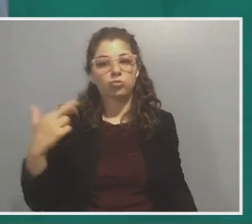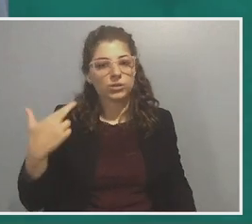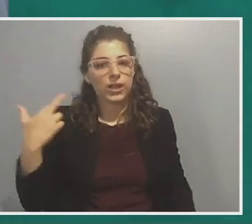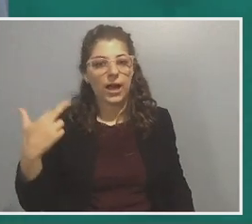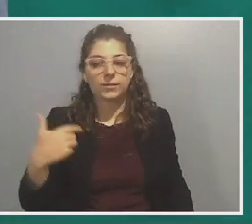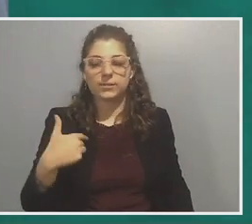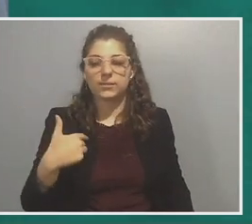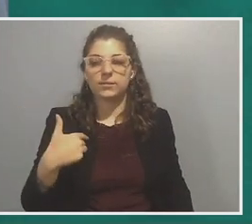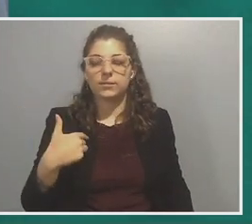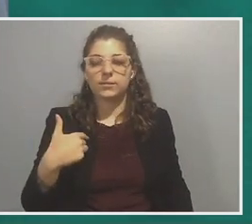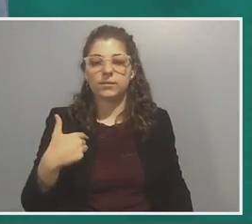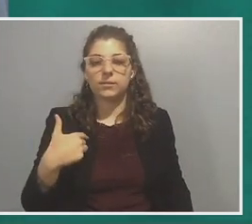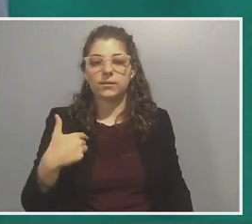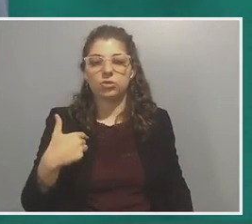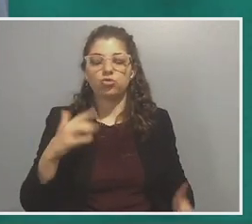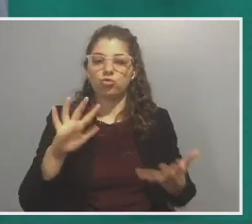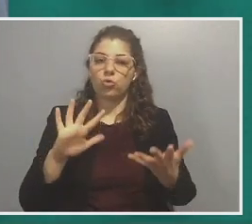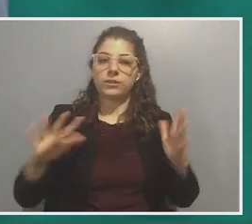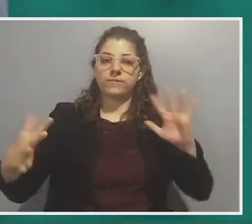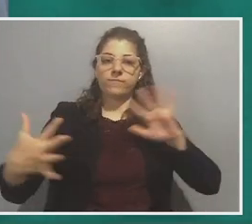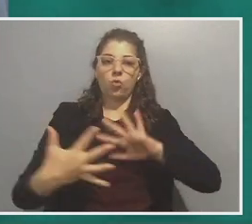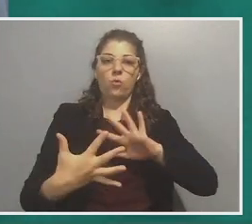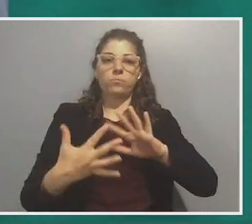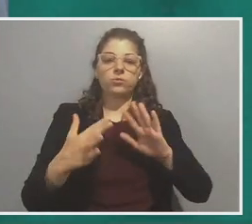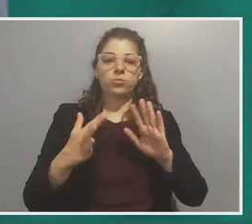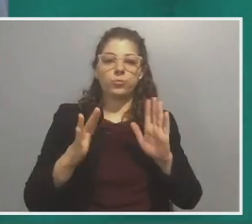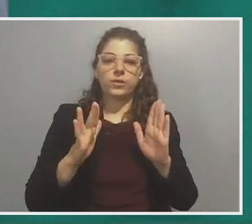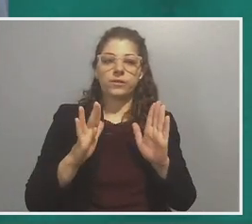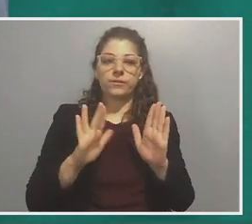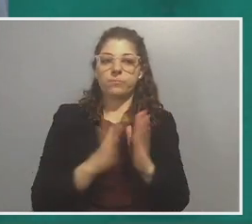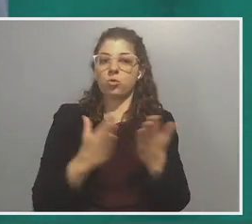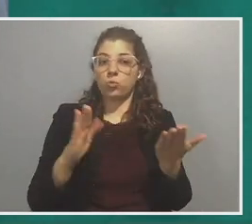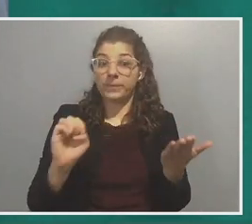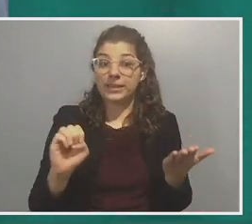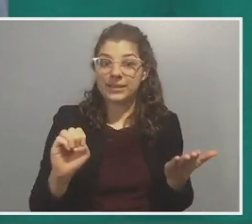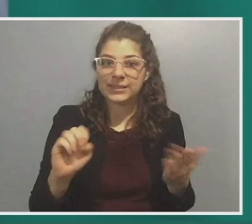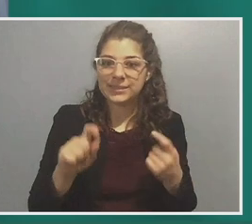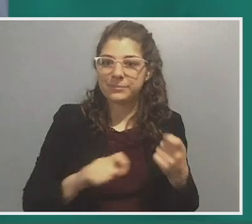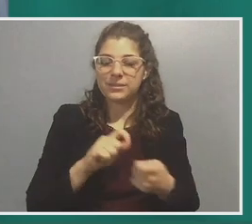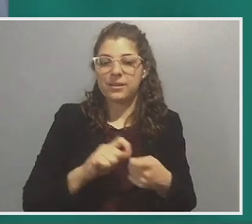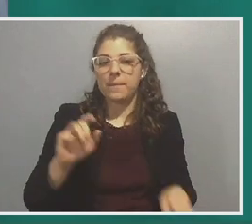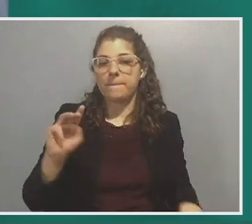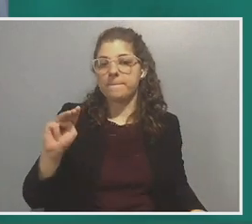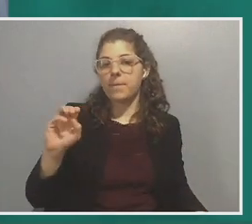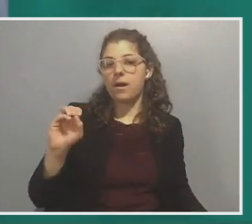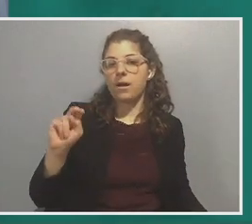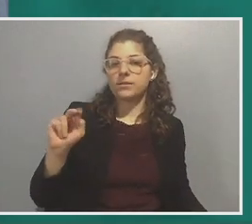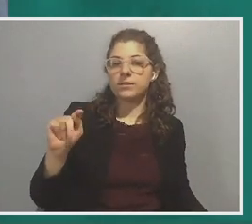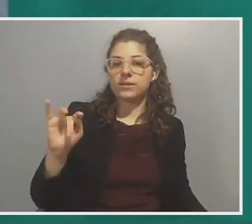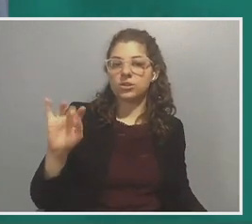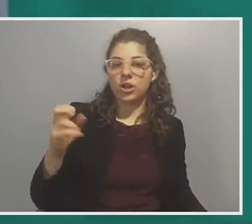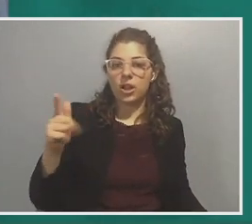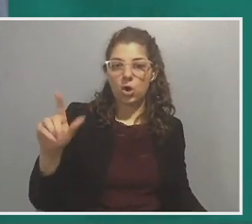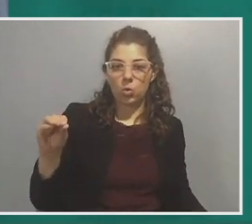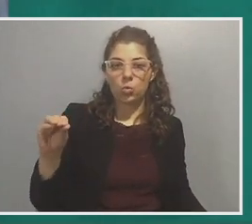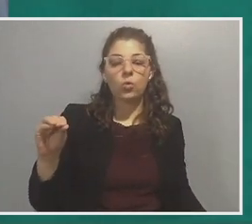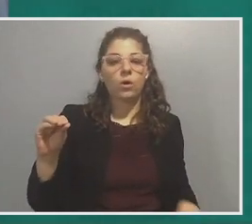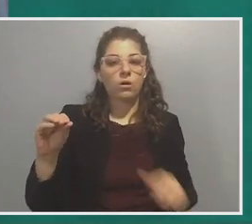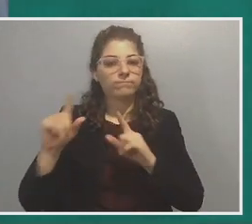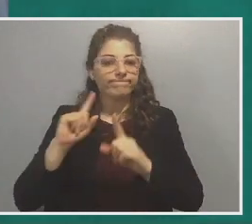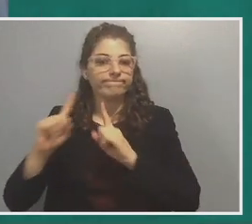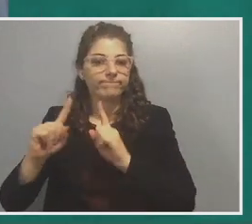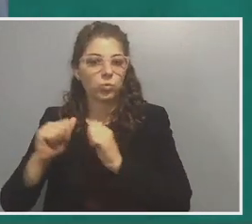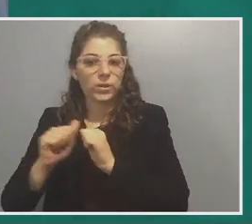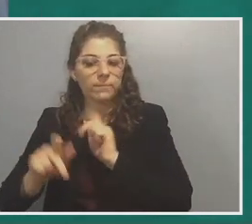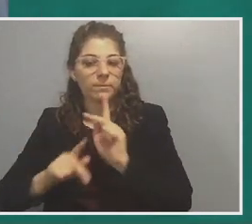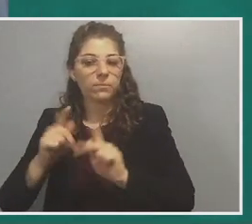transformed what the book would be, um, specifically at Monticello when I went up and started having conversations with folks whose understanding